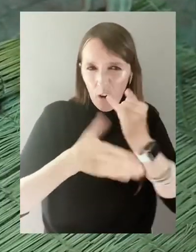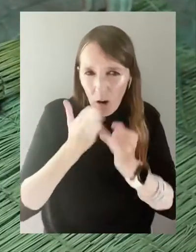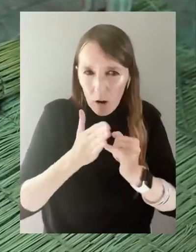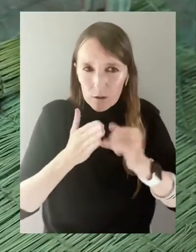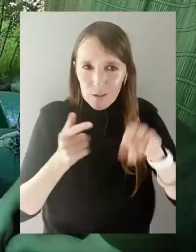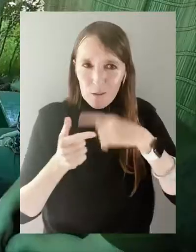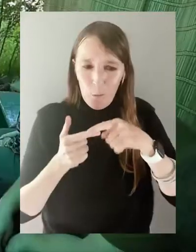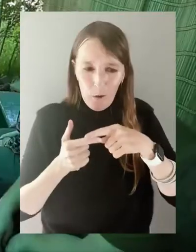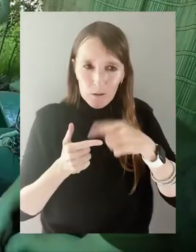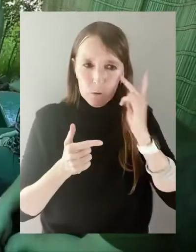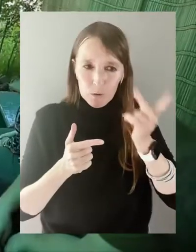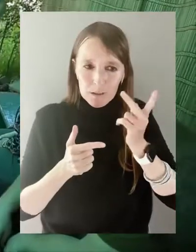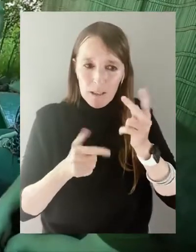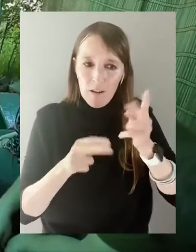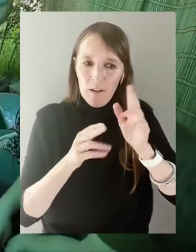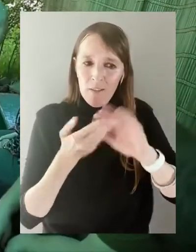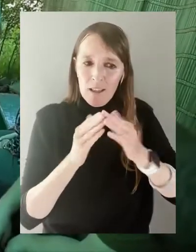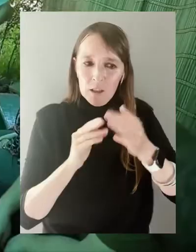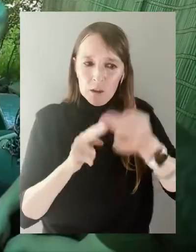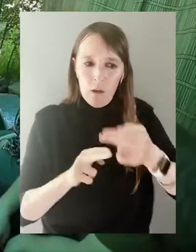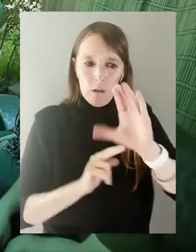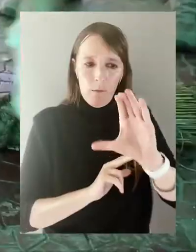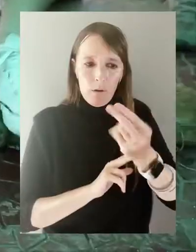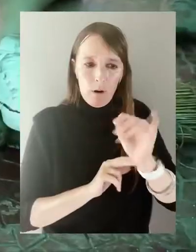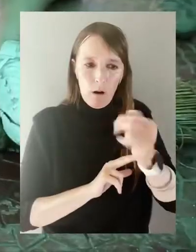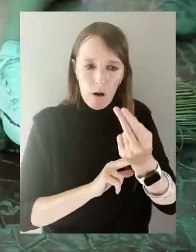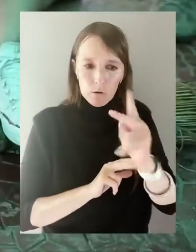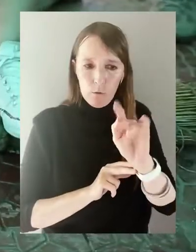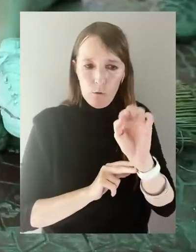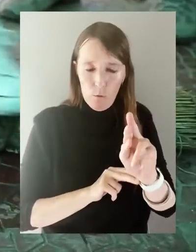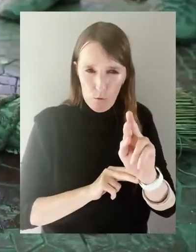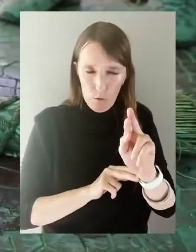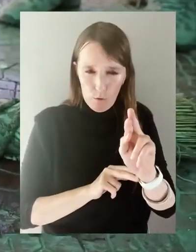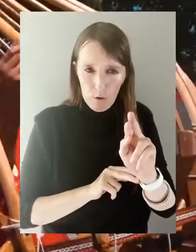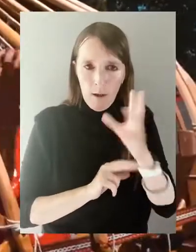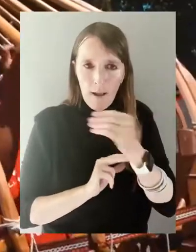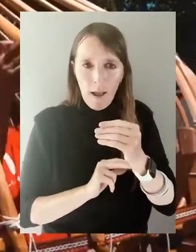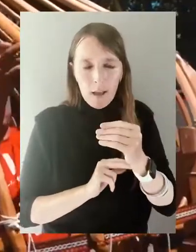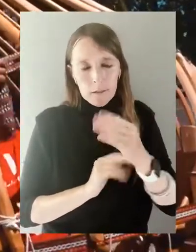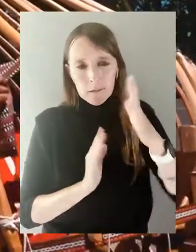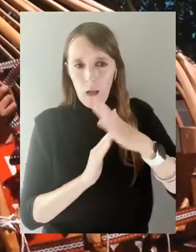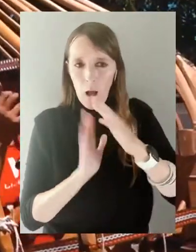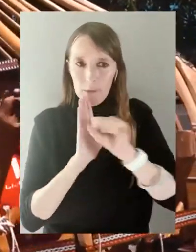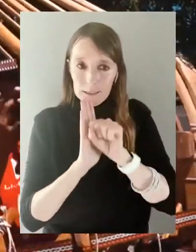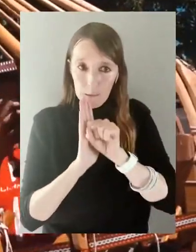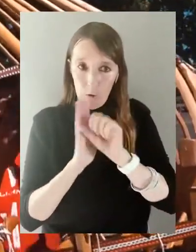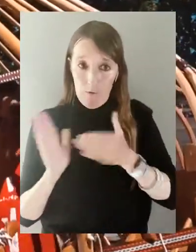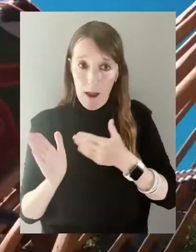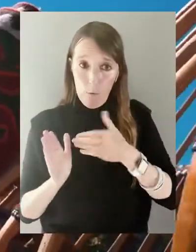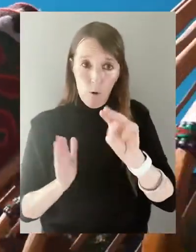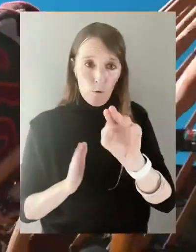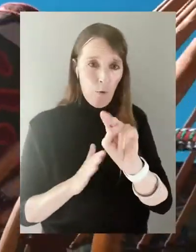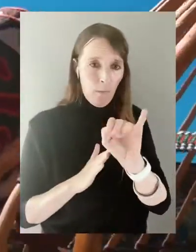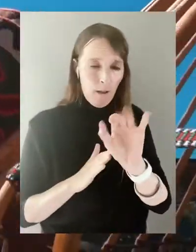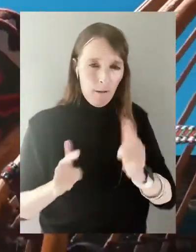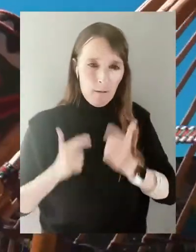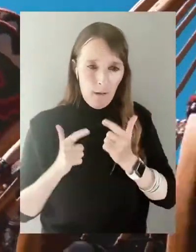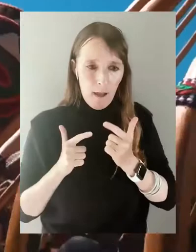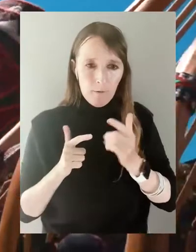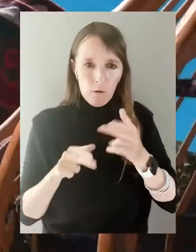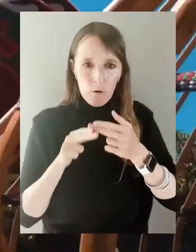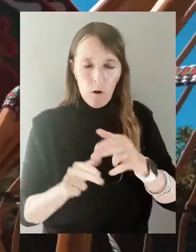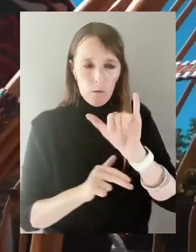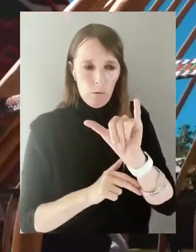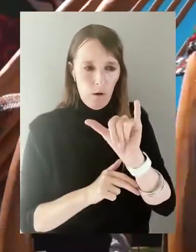patterns and pieces of craft arts when traveling to Kachkor village. The main symbol of nomadic life is a